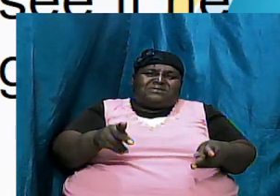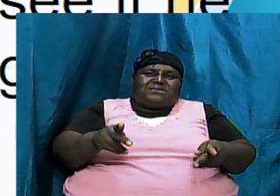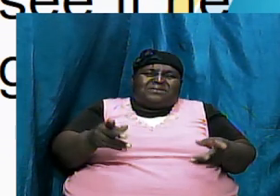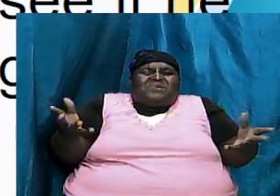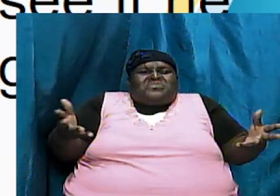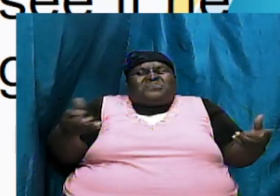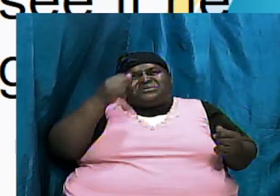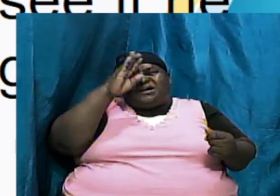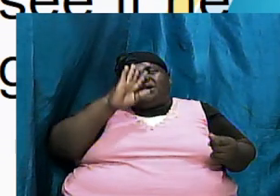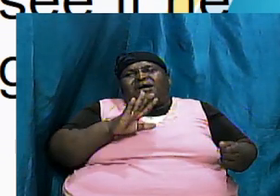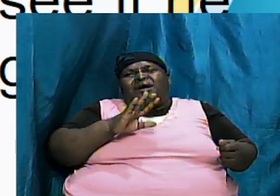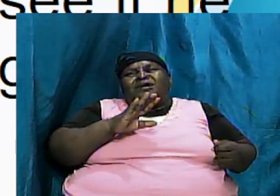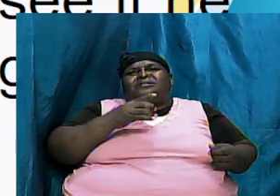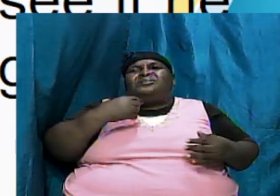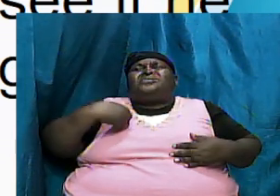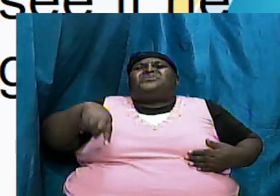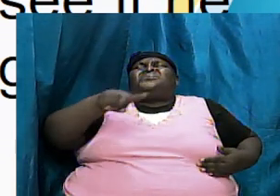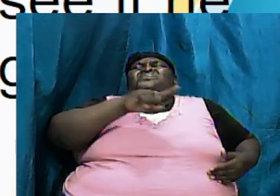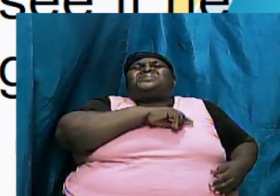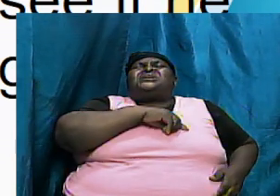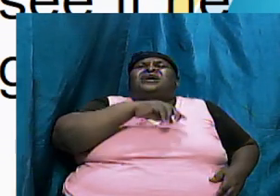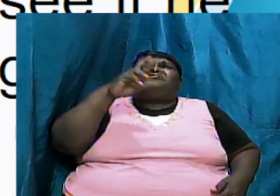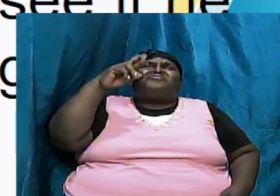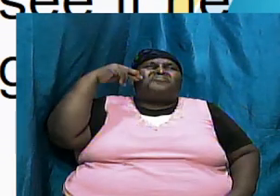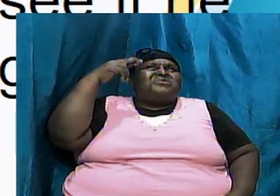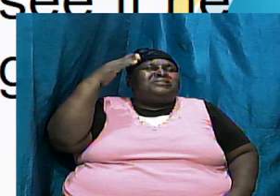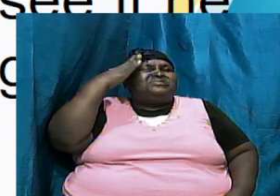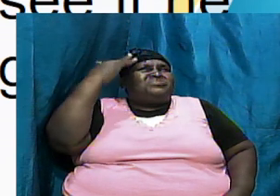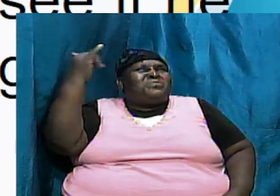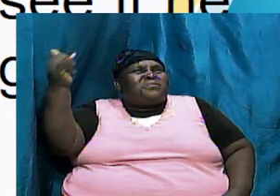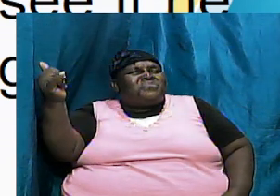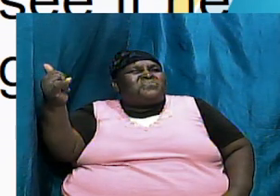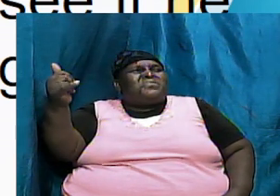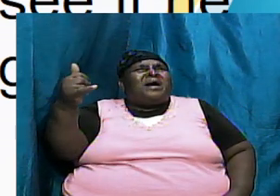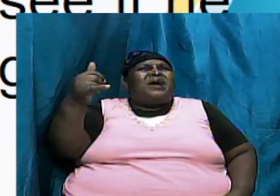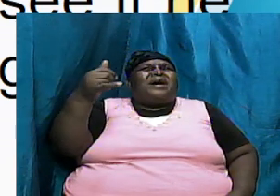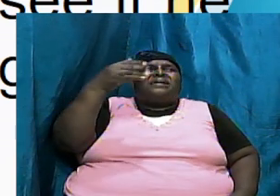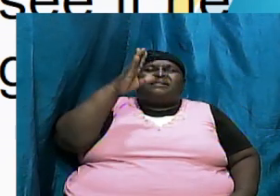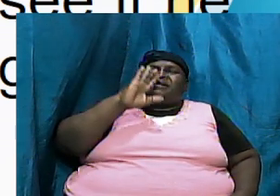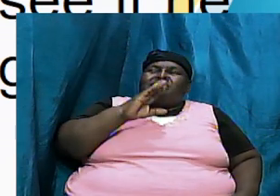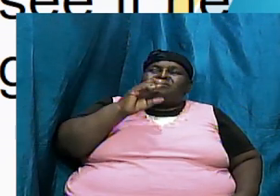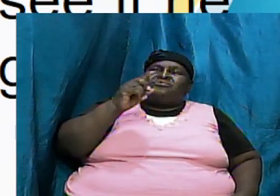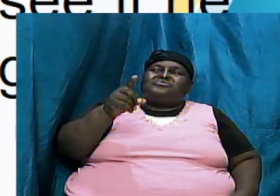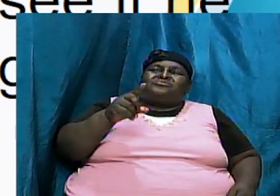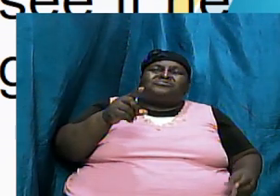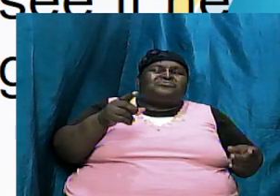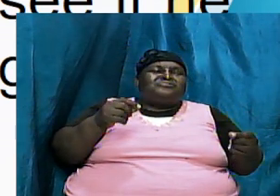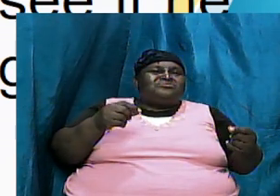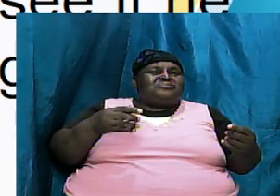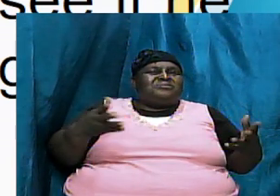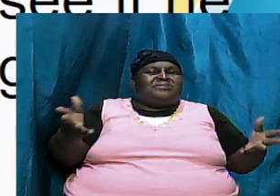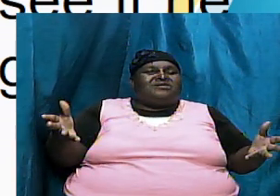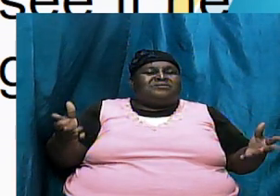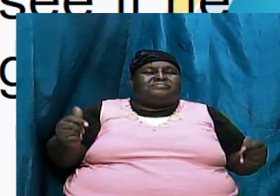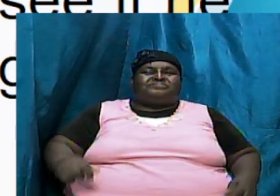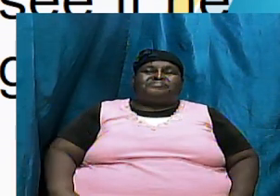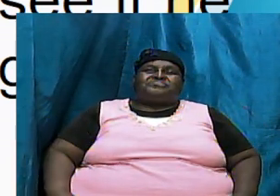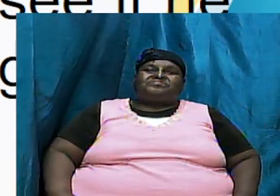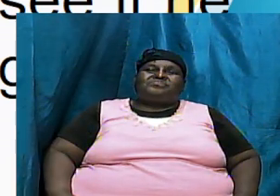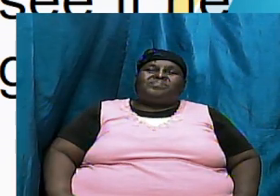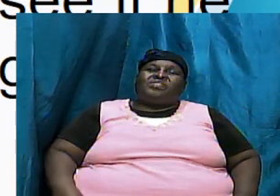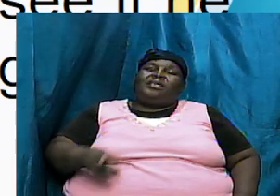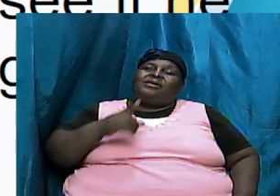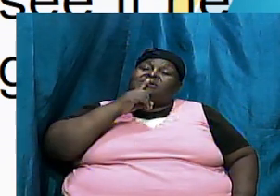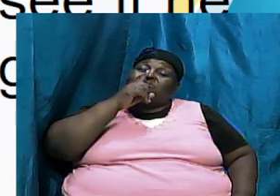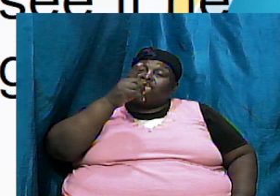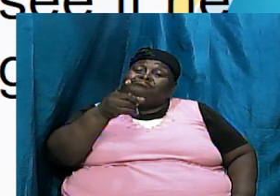he did that we have reasons as to why God could and would have done that but we can't get into that now but the fact